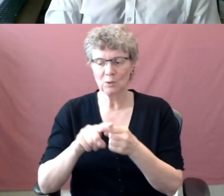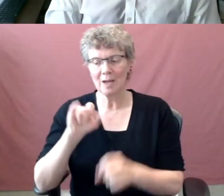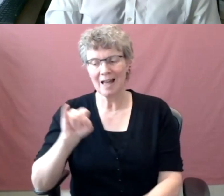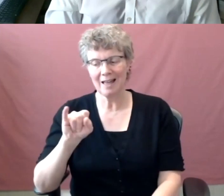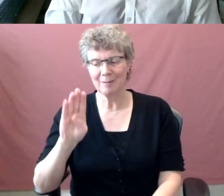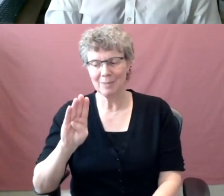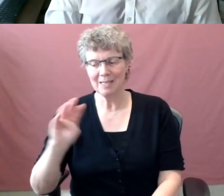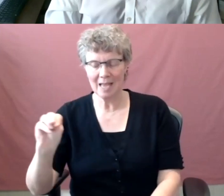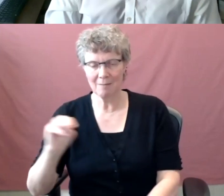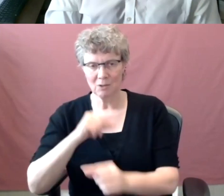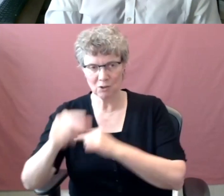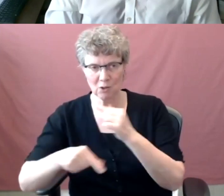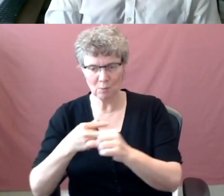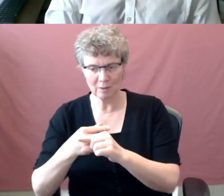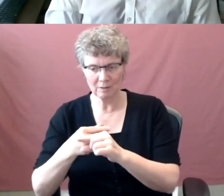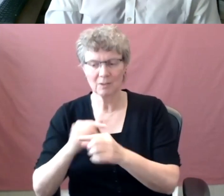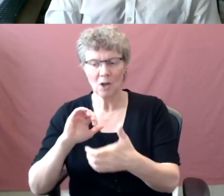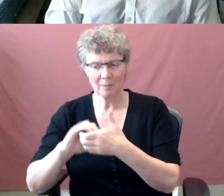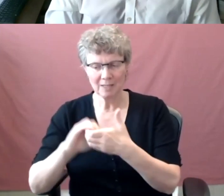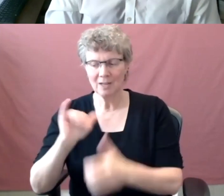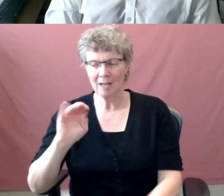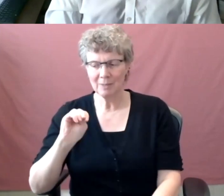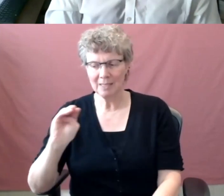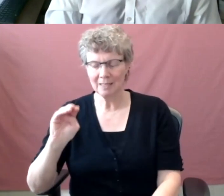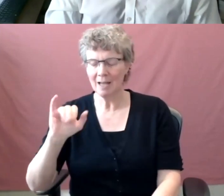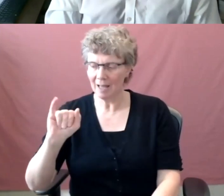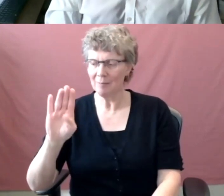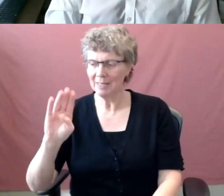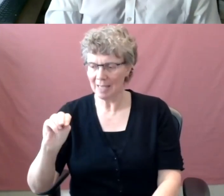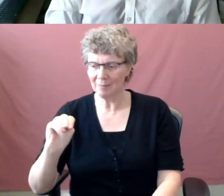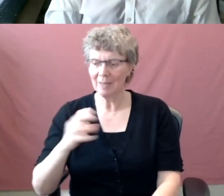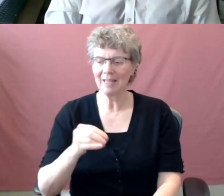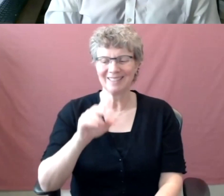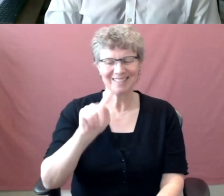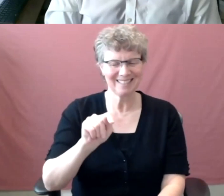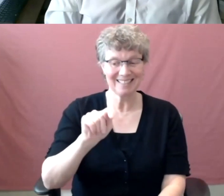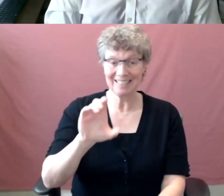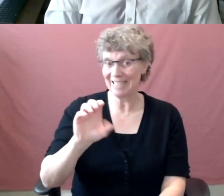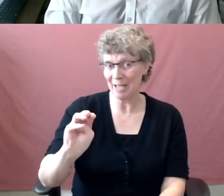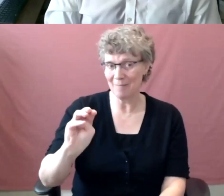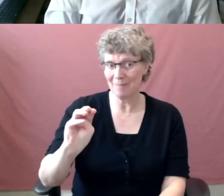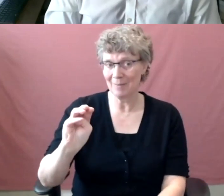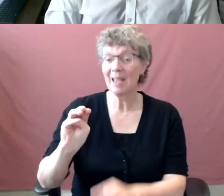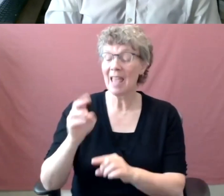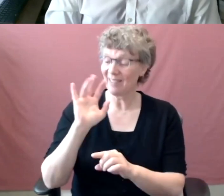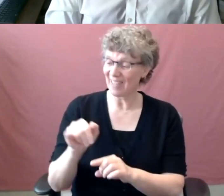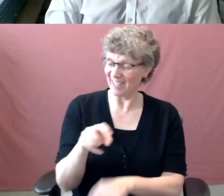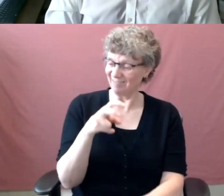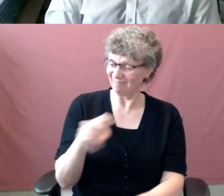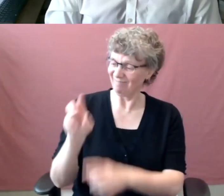TCS and IBM. And we've, we've achieved some very, very substantial budget savings in that technical change as well.